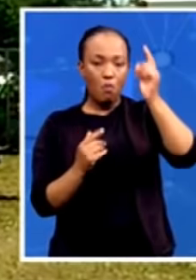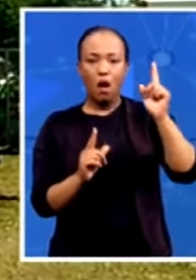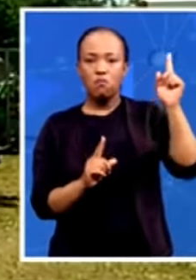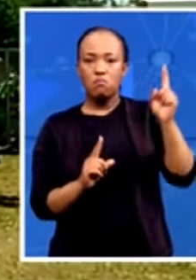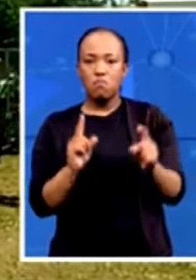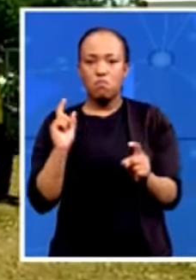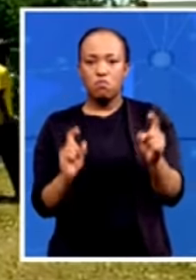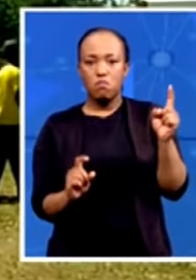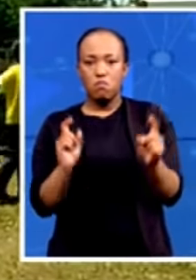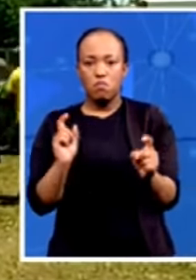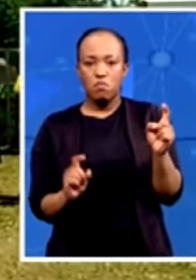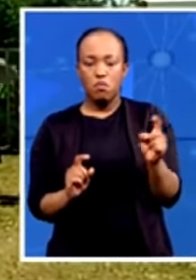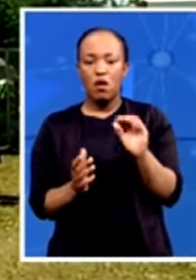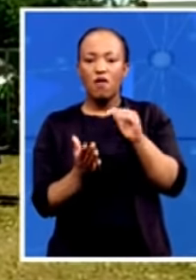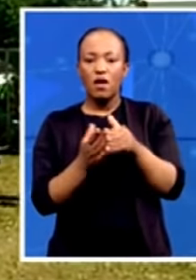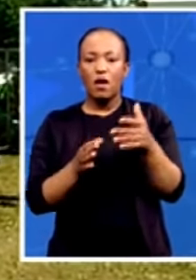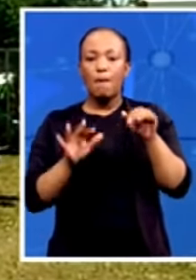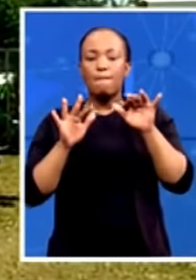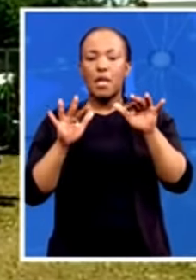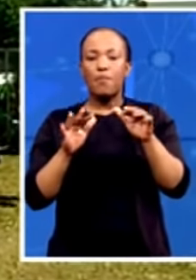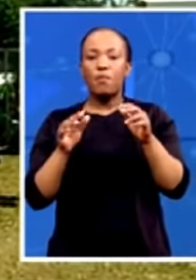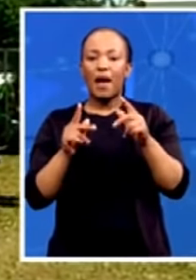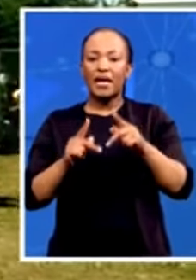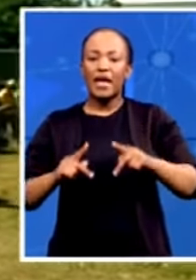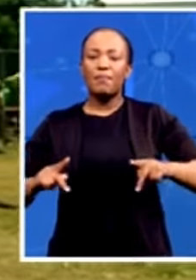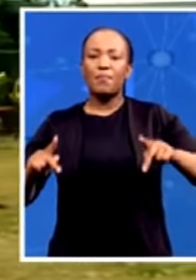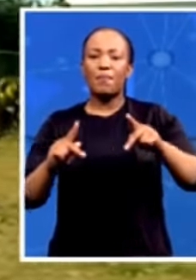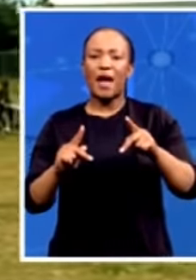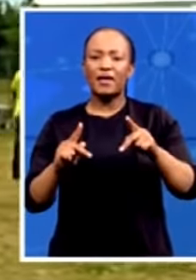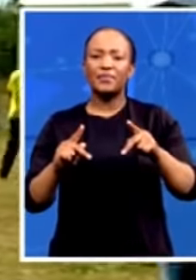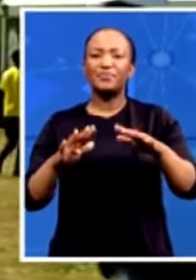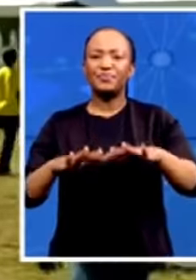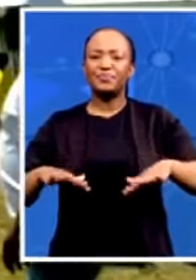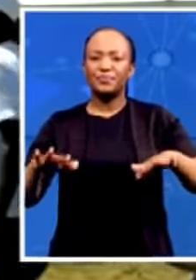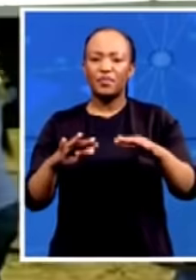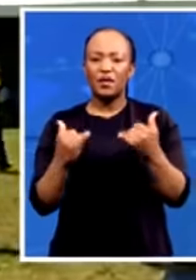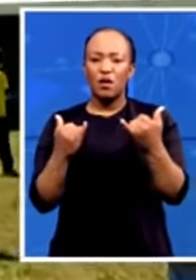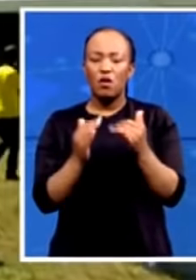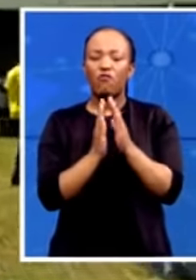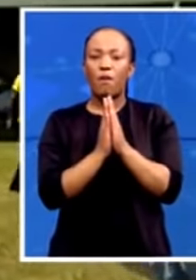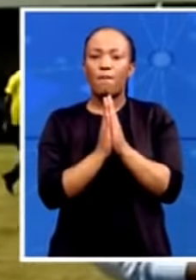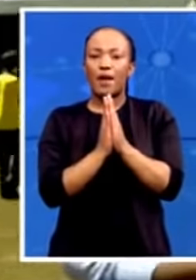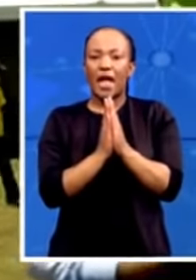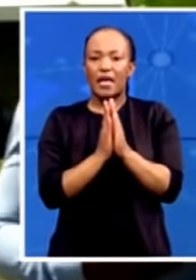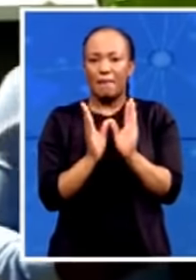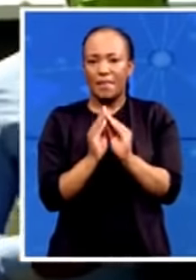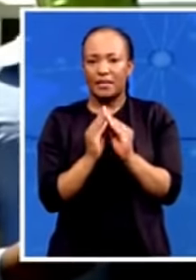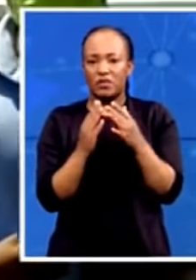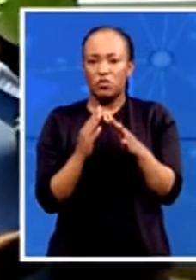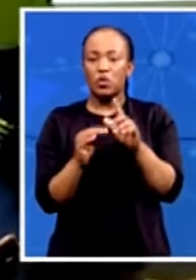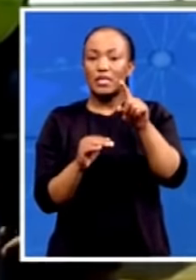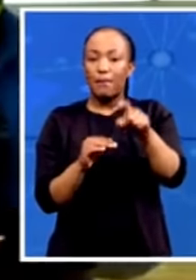Park in anticipation, of course, of the prayer meeting, which was scheduled to start at 10 a.m.